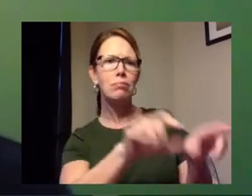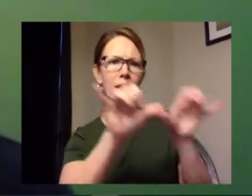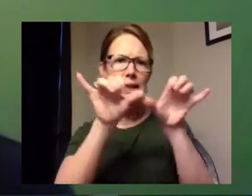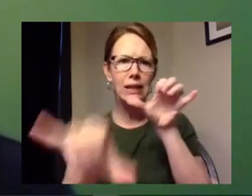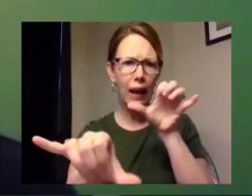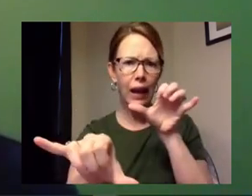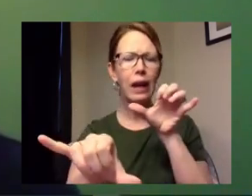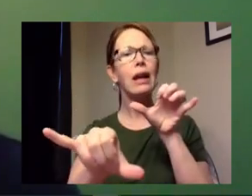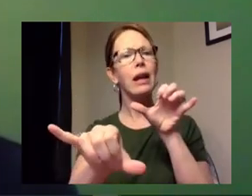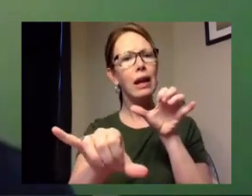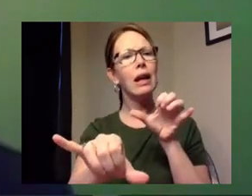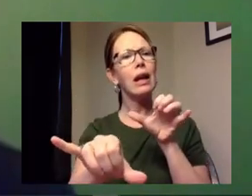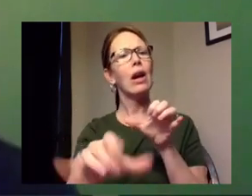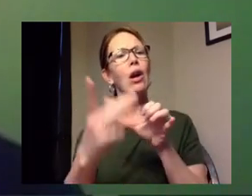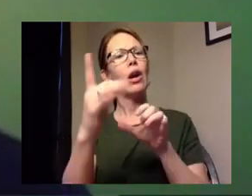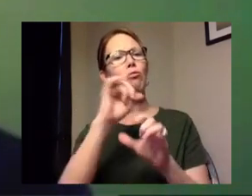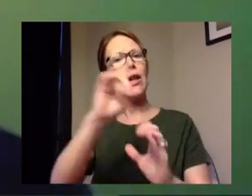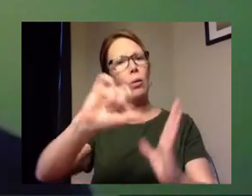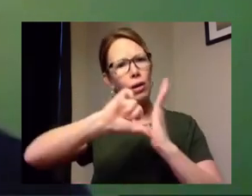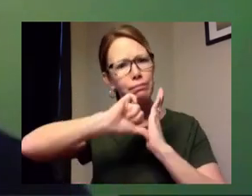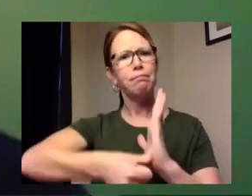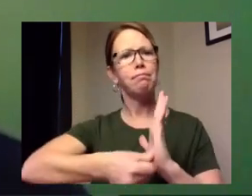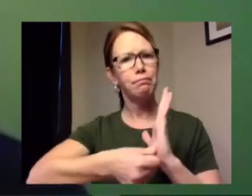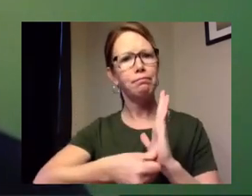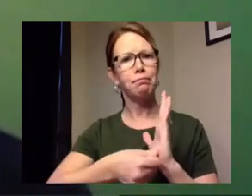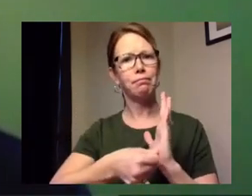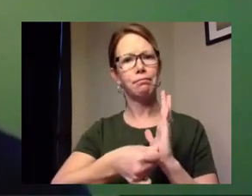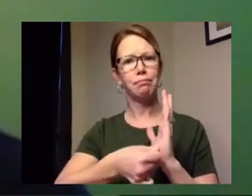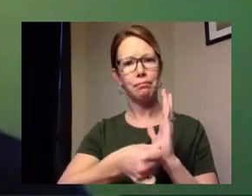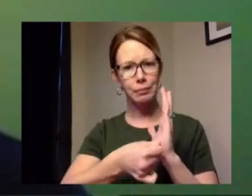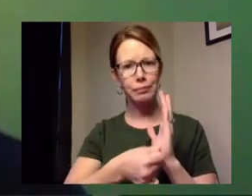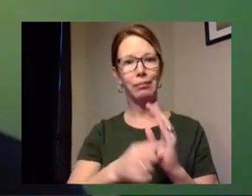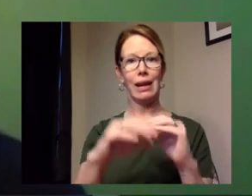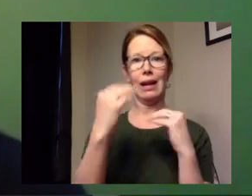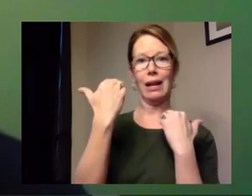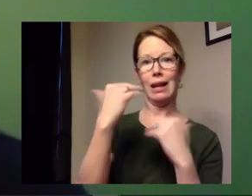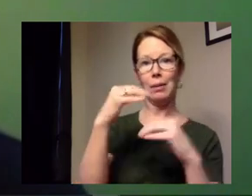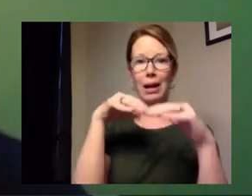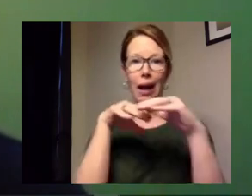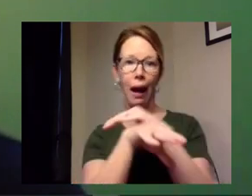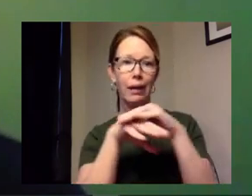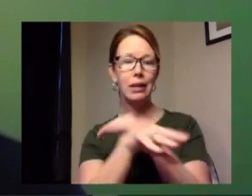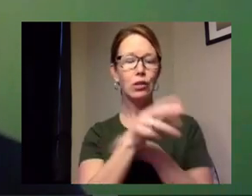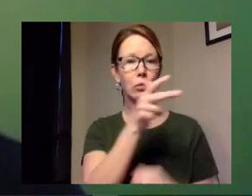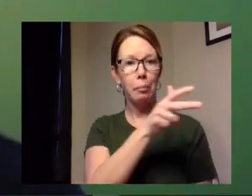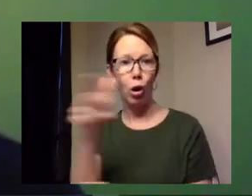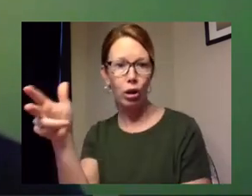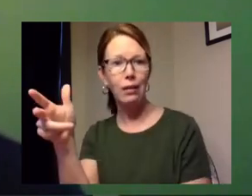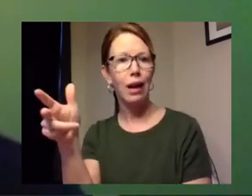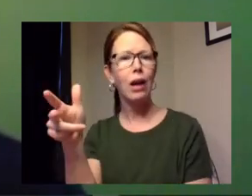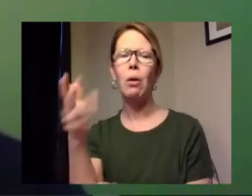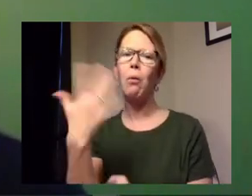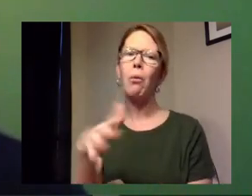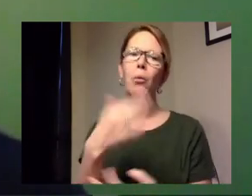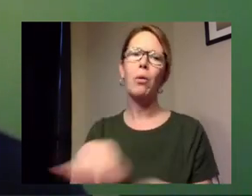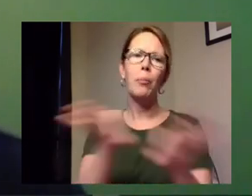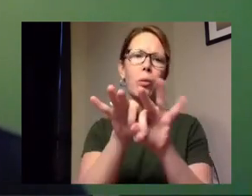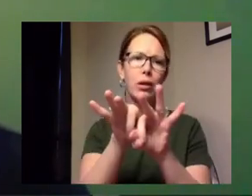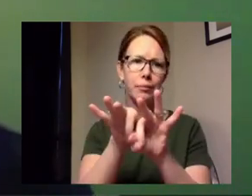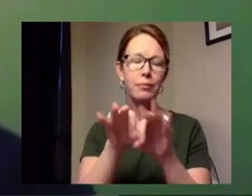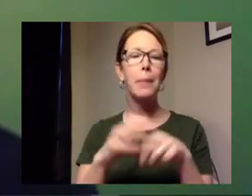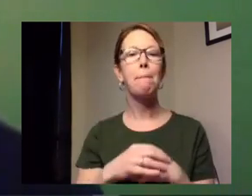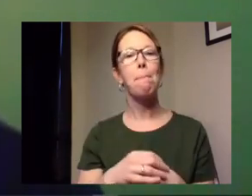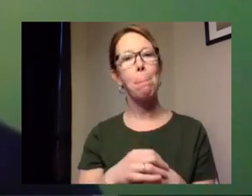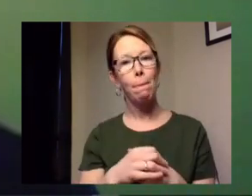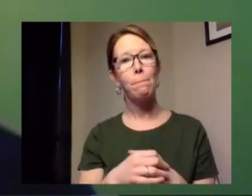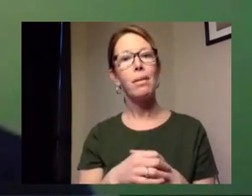some of the actions that we're taking in the village such as limiting access to parking lots is critically important i then want